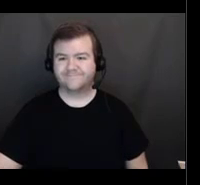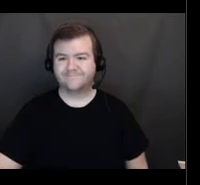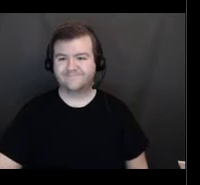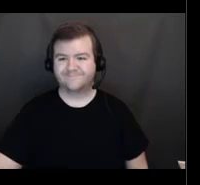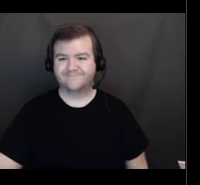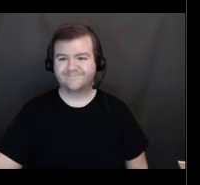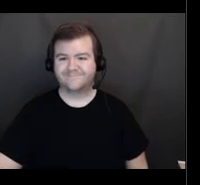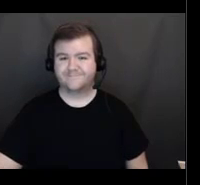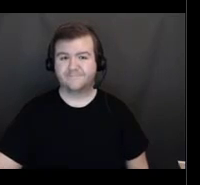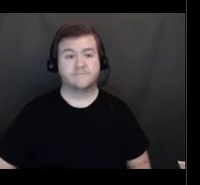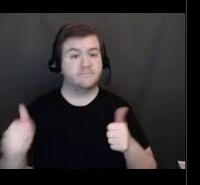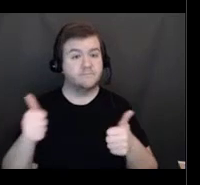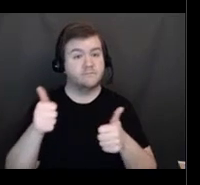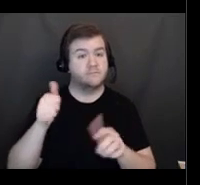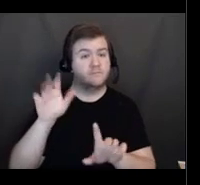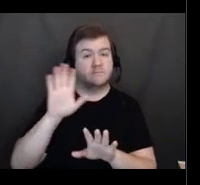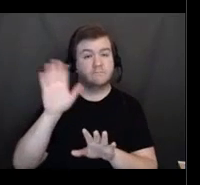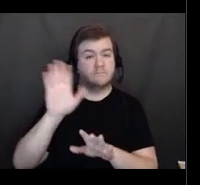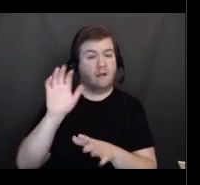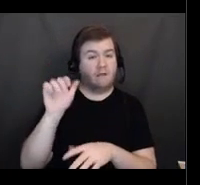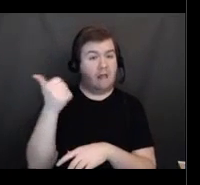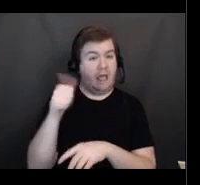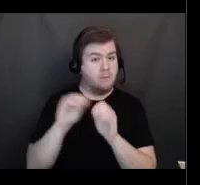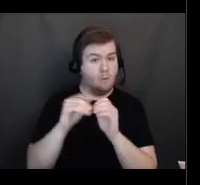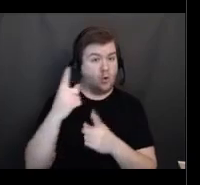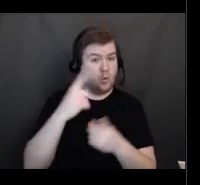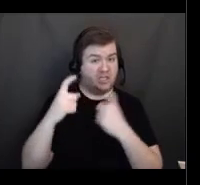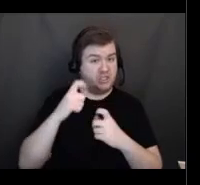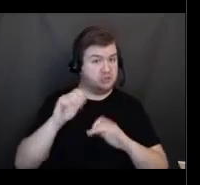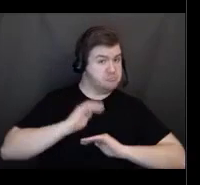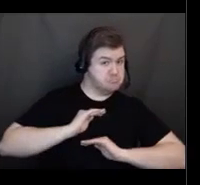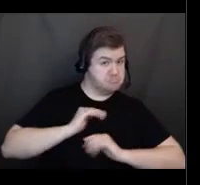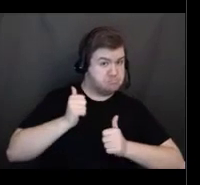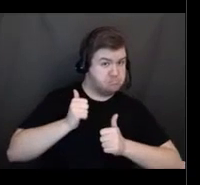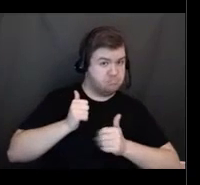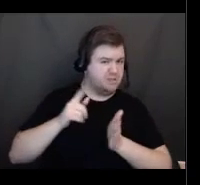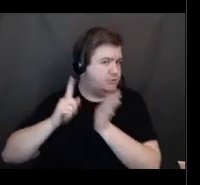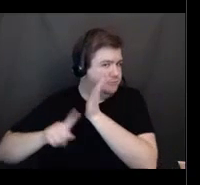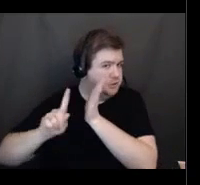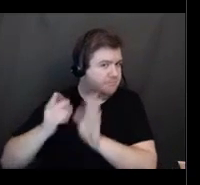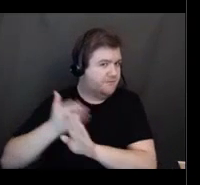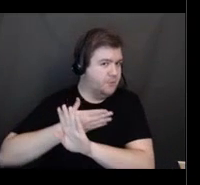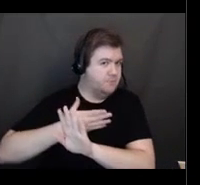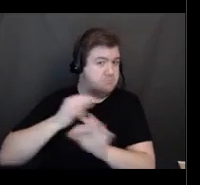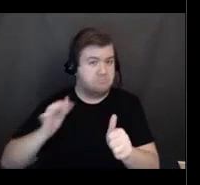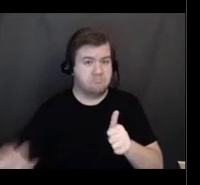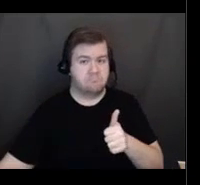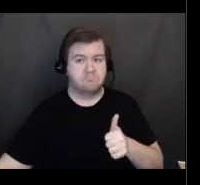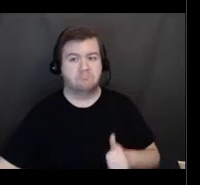Did Elvin have any more questions? You're all set? We're all good? All right. We're good?